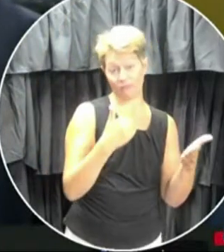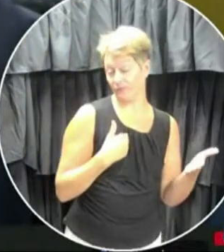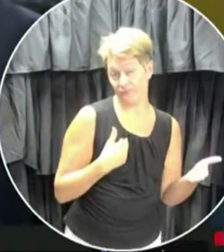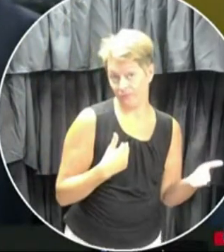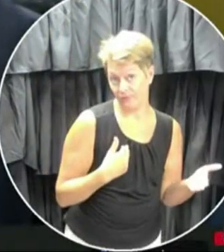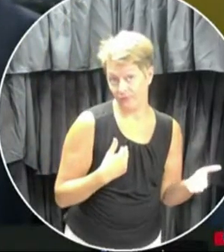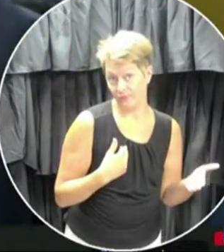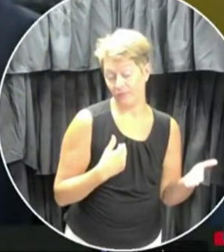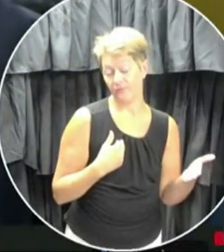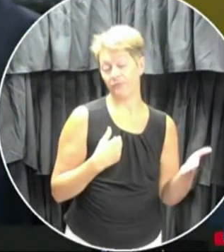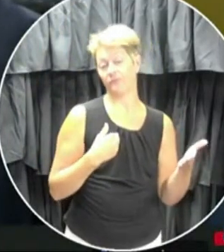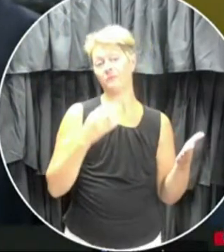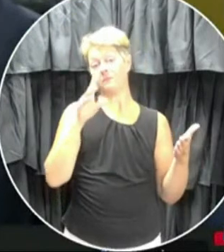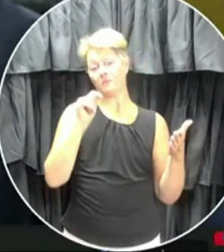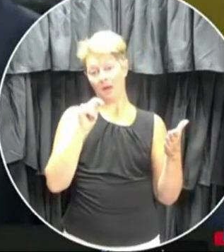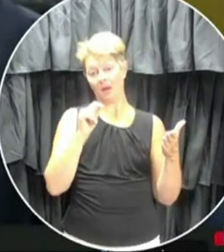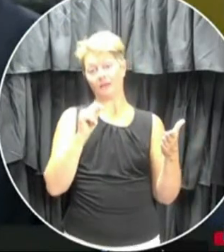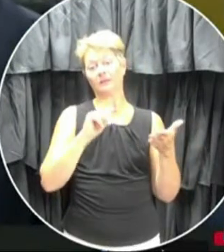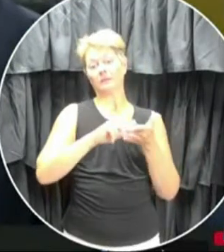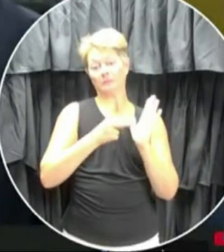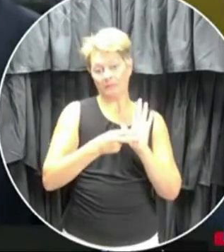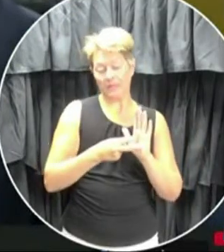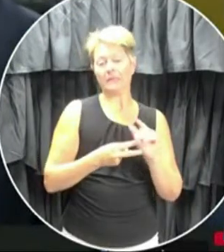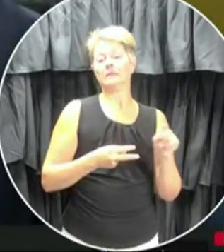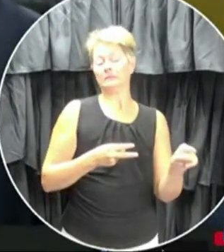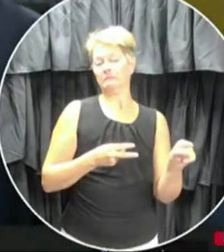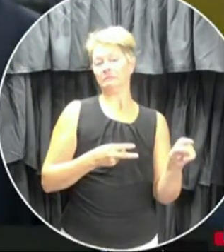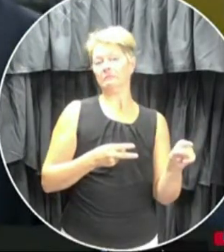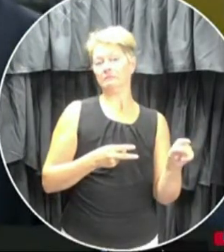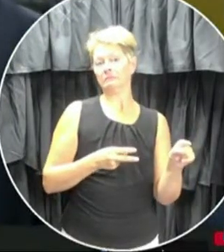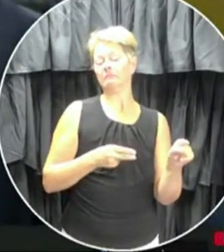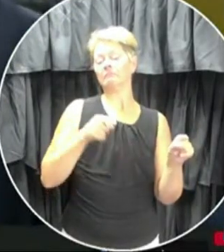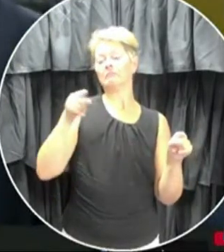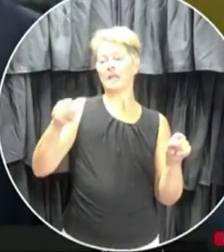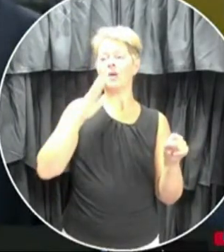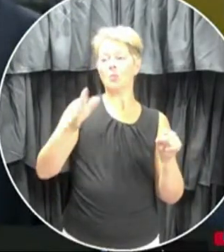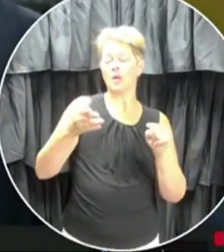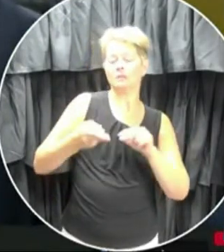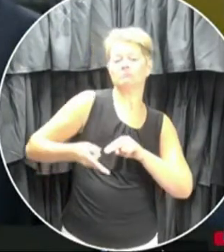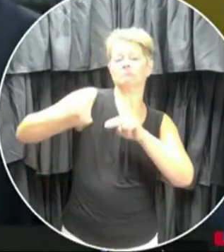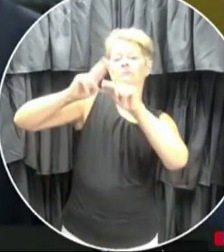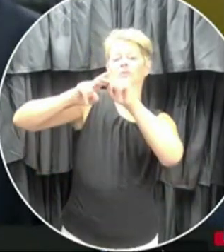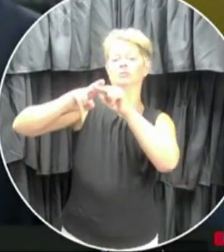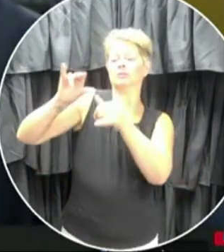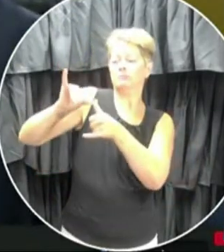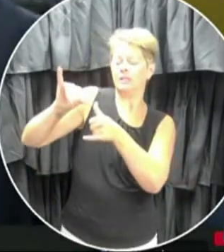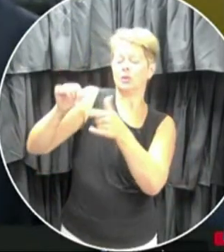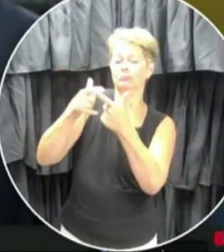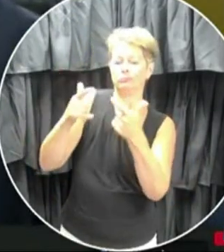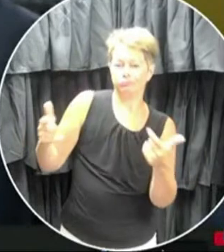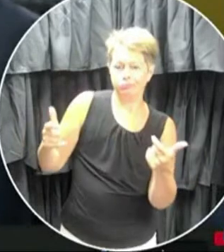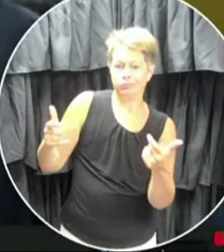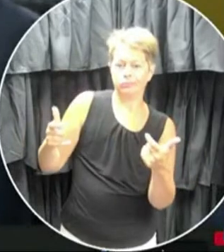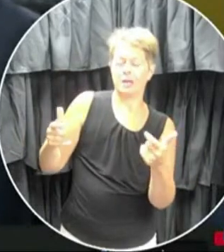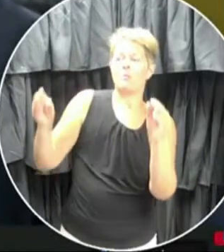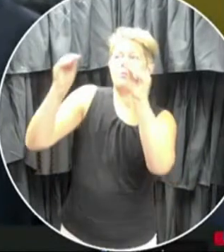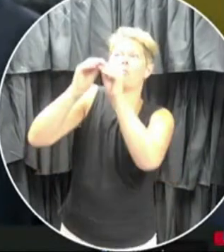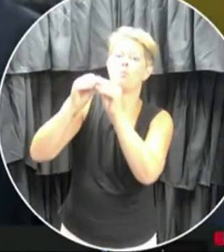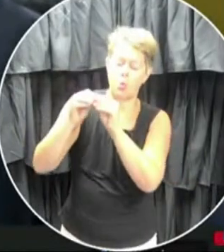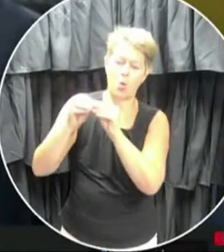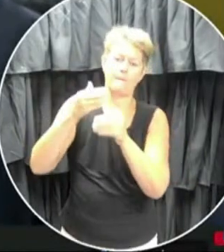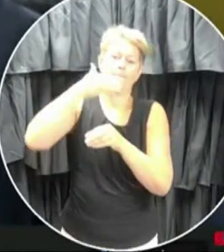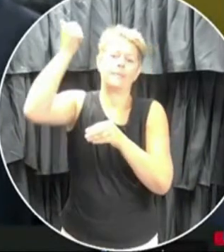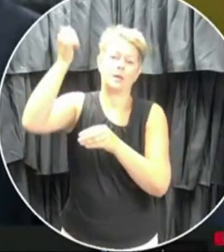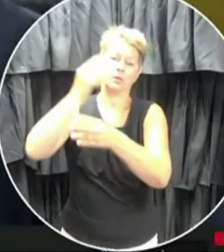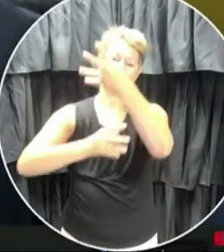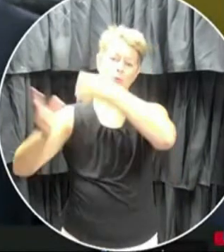can be increased to allow for more ventilation. And I'm going to defer to another panelist, Terry Hall, if he wants to